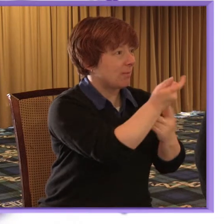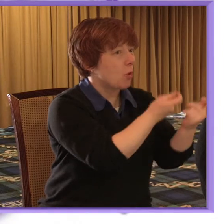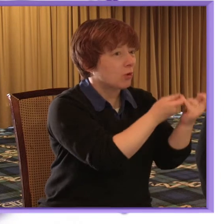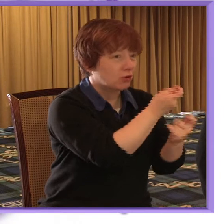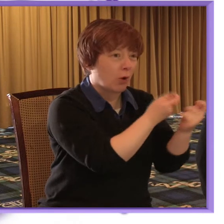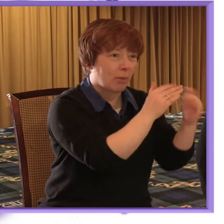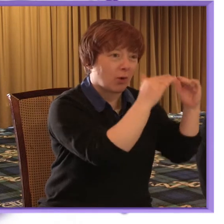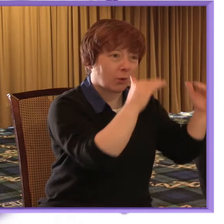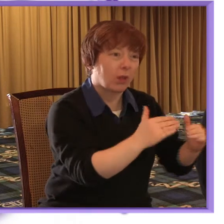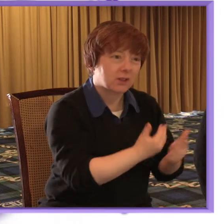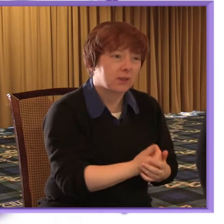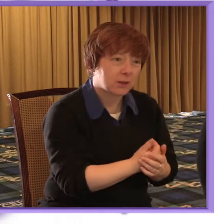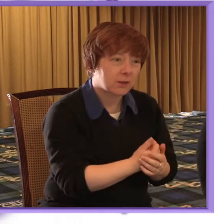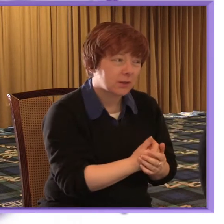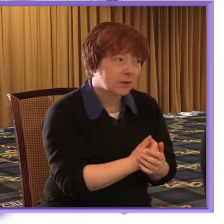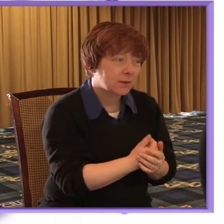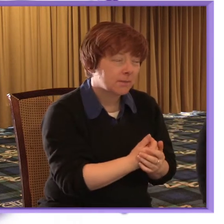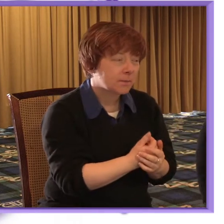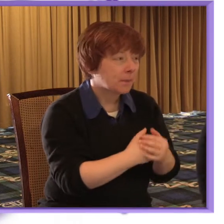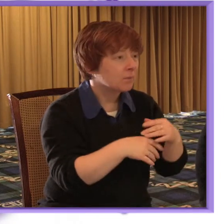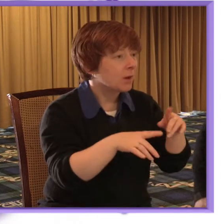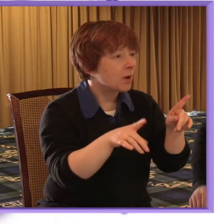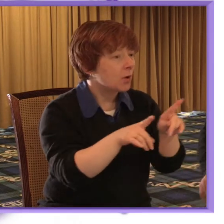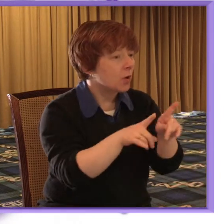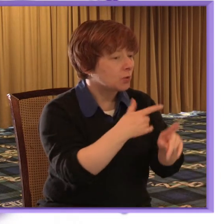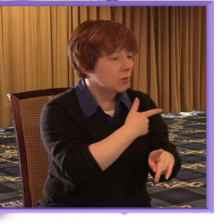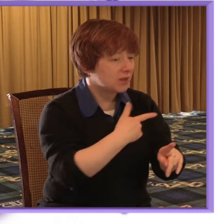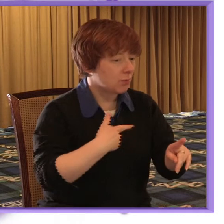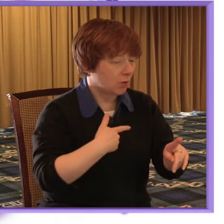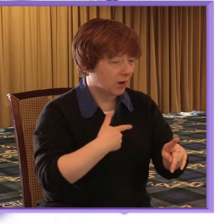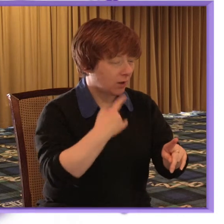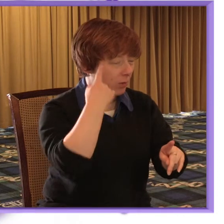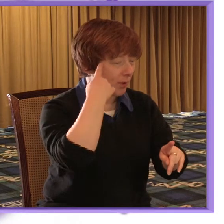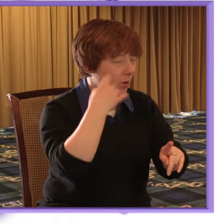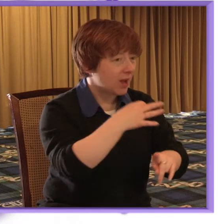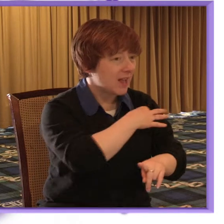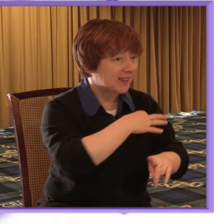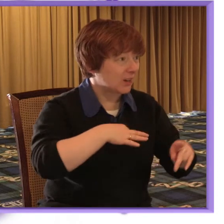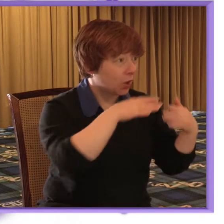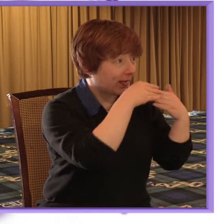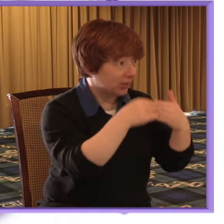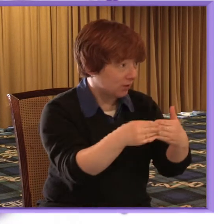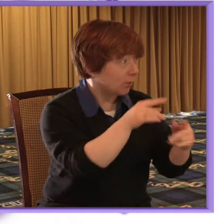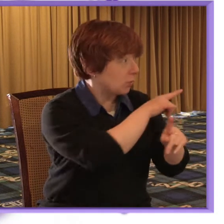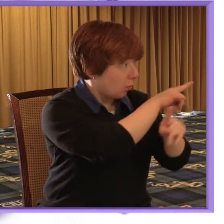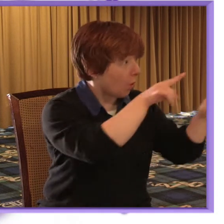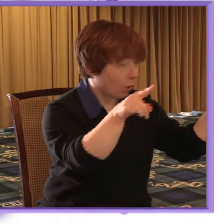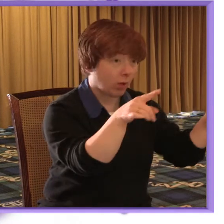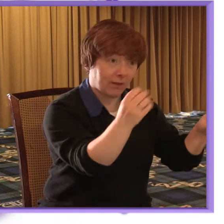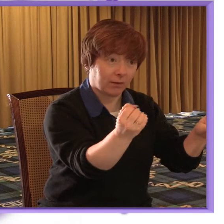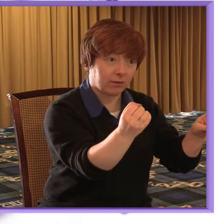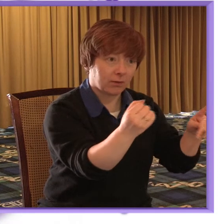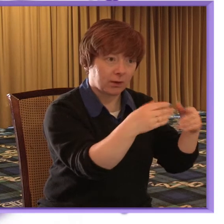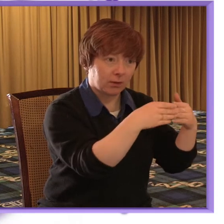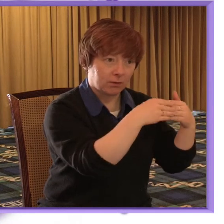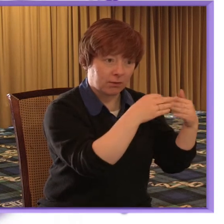I guess the three themes that also came out to me this morning were around clinical leadership because every one of us in the room is a clinical lead in some way shape or